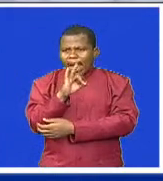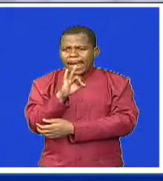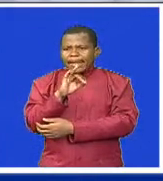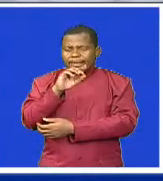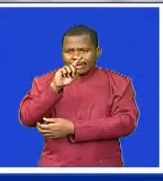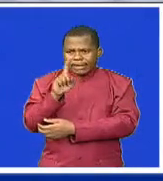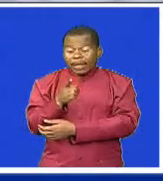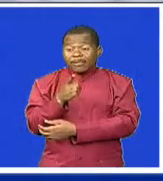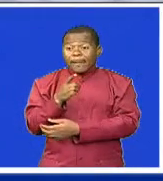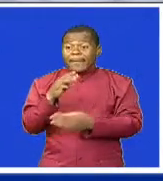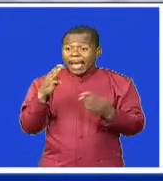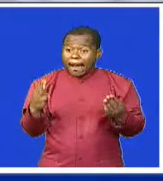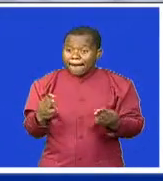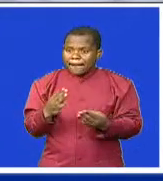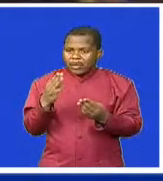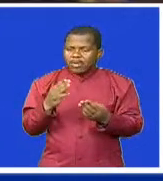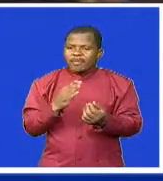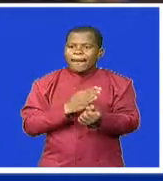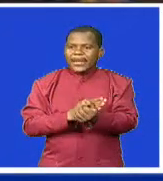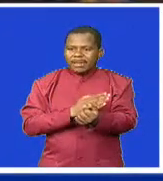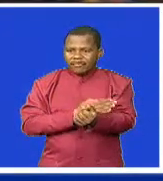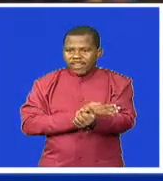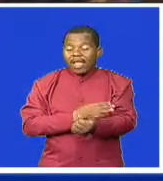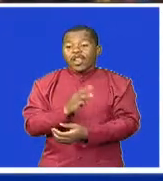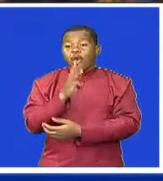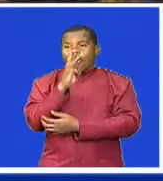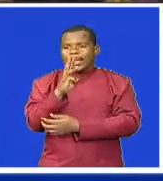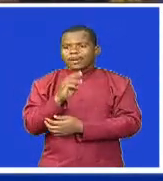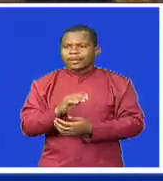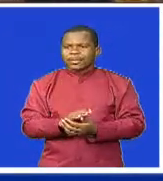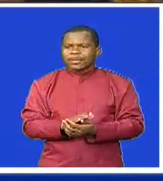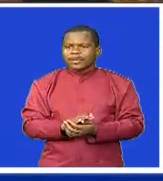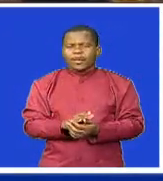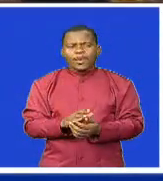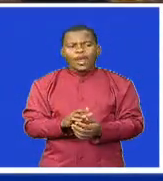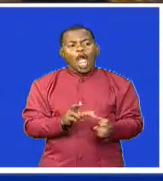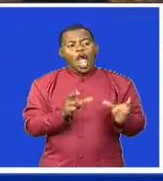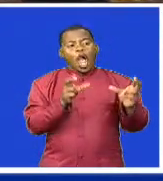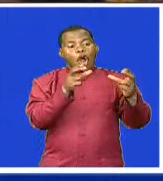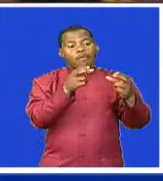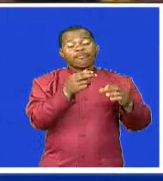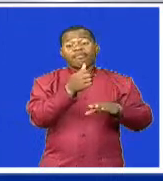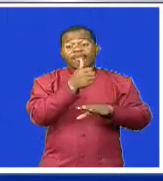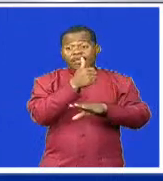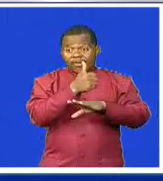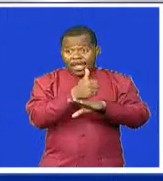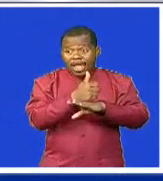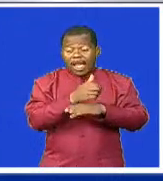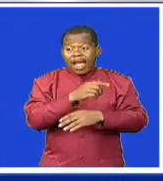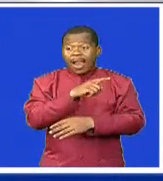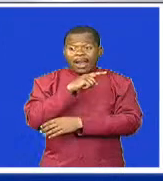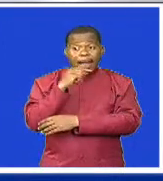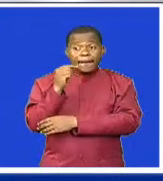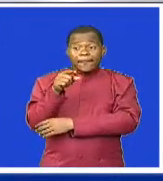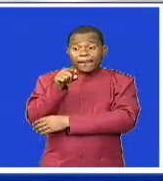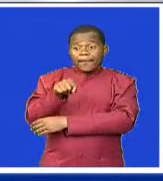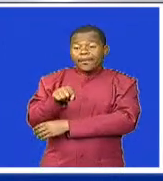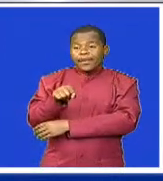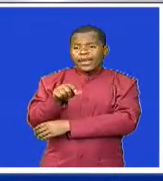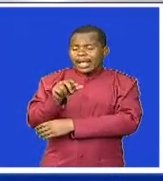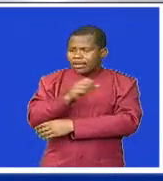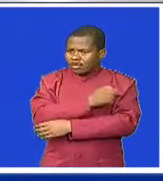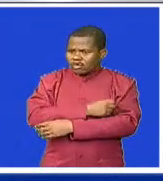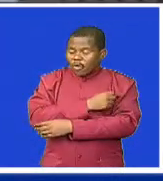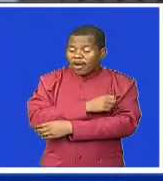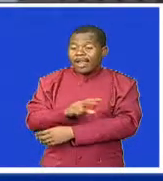approach to conservation. The chairperson of the Maloloja Landscape Association Management Committee, Jerry Ngumalo, gave